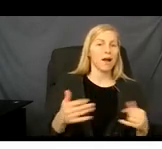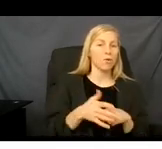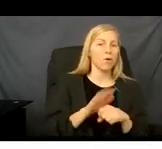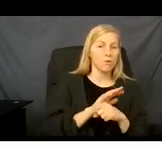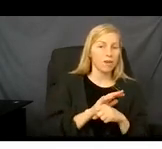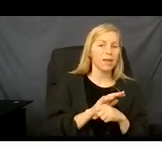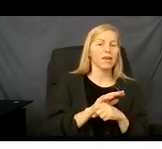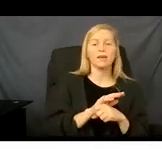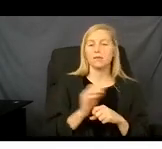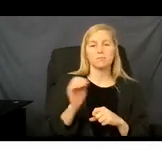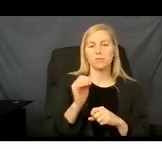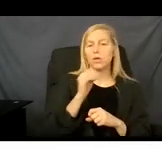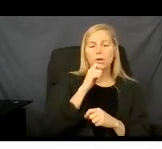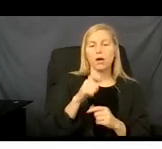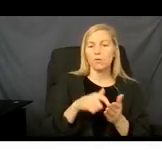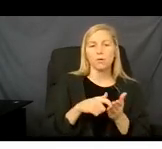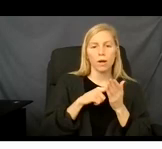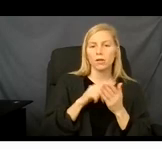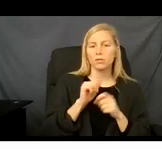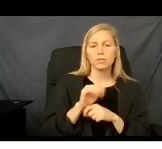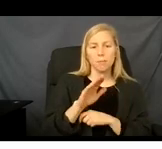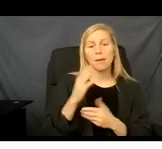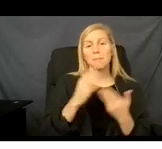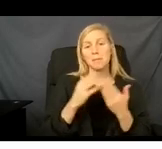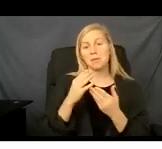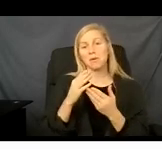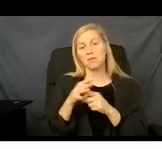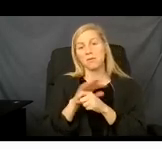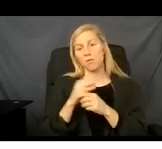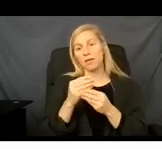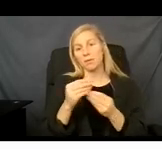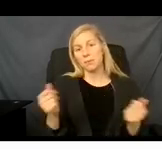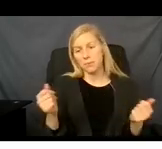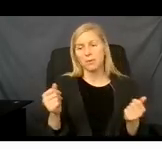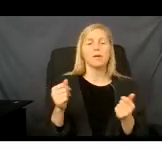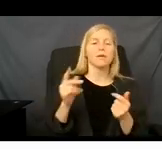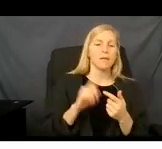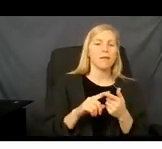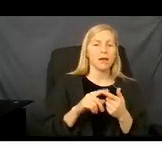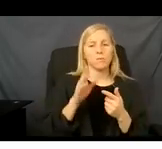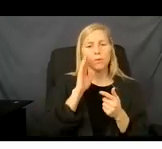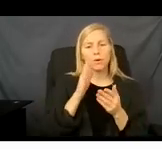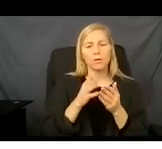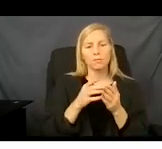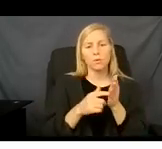waive is over. So, at this time, income documentation is being waived